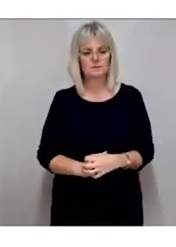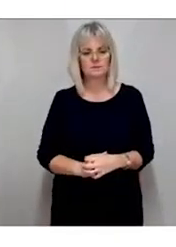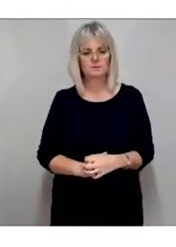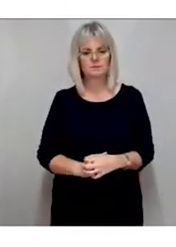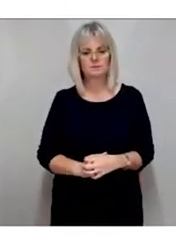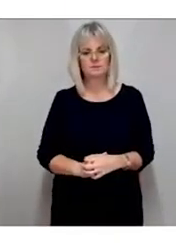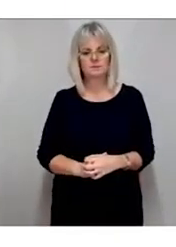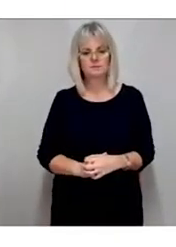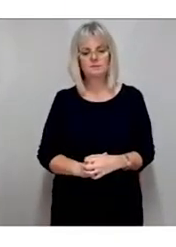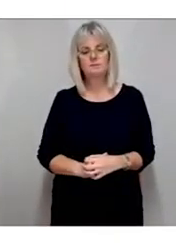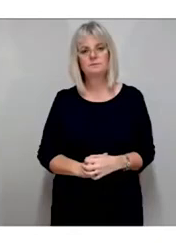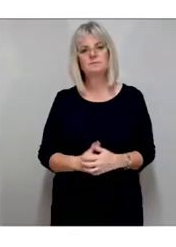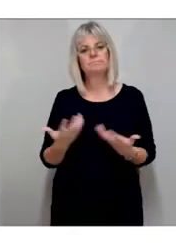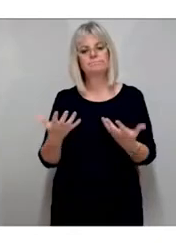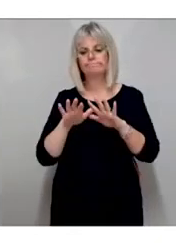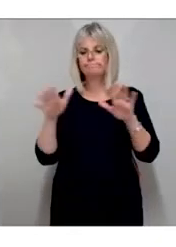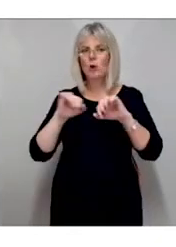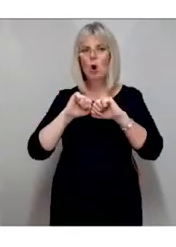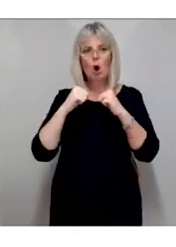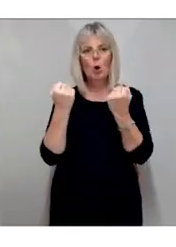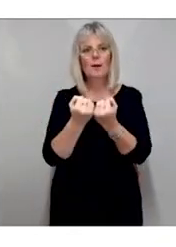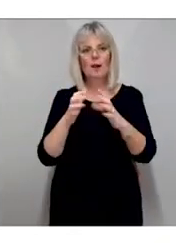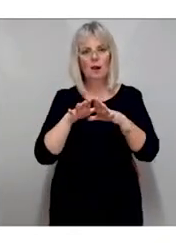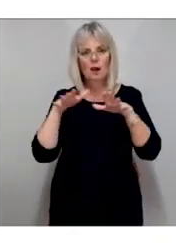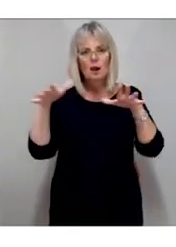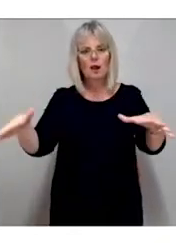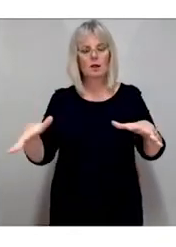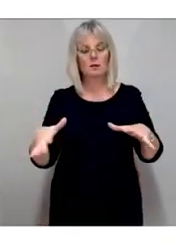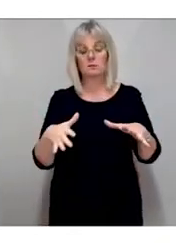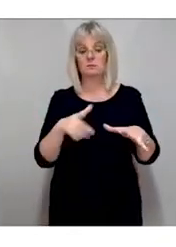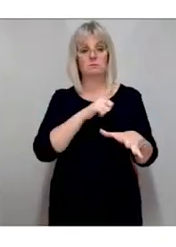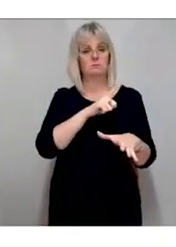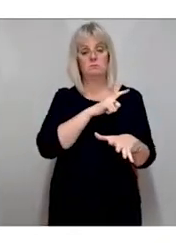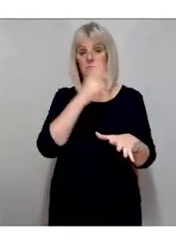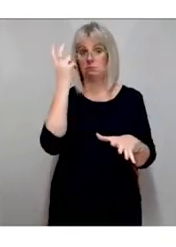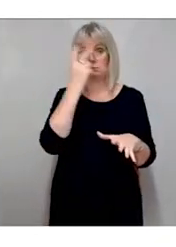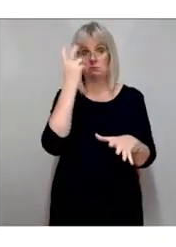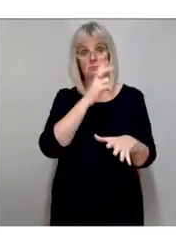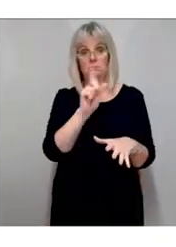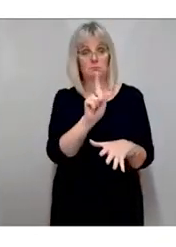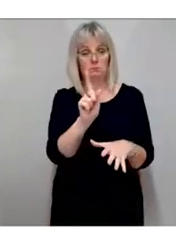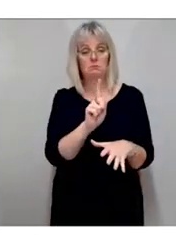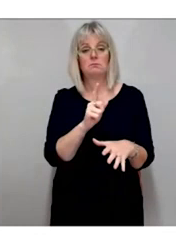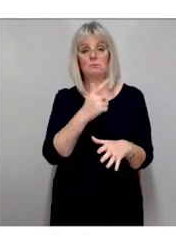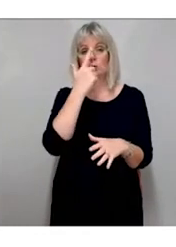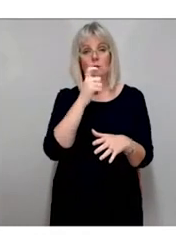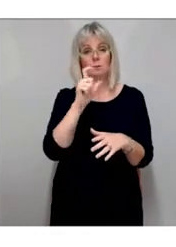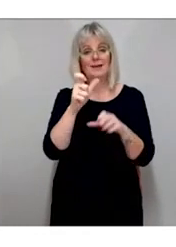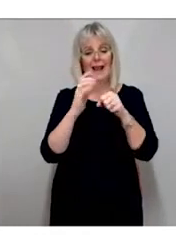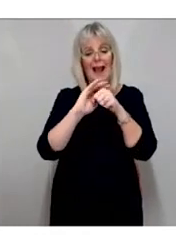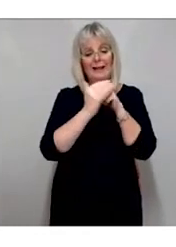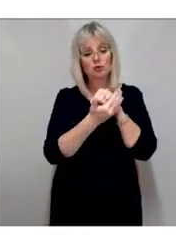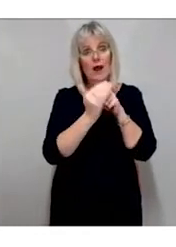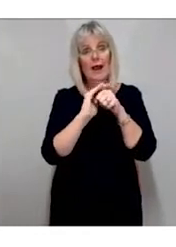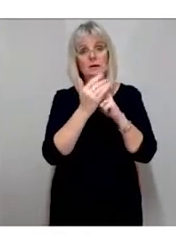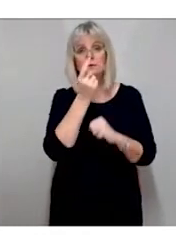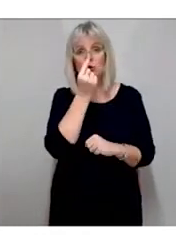Globally, the leading causes of vision impairment include uncorrective refractive errors and cataracts. However, there